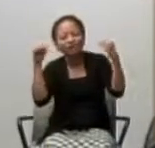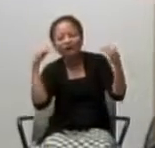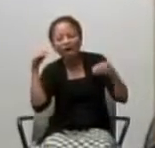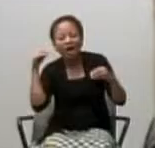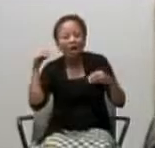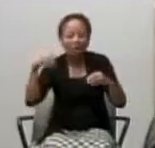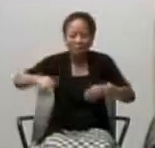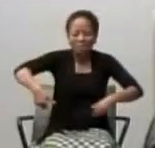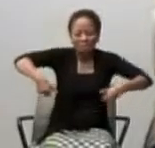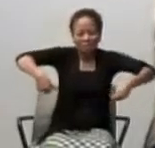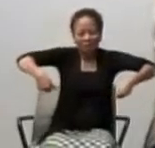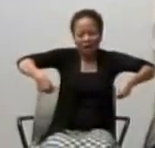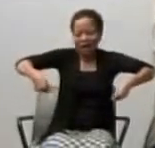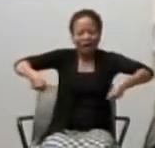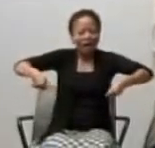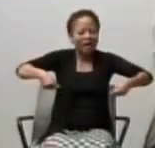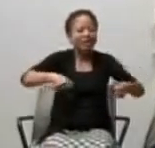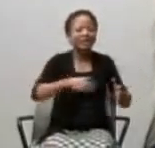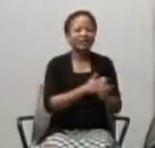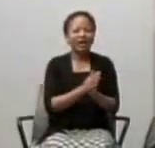and many Facebook